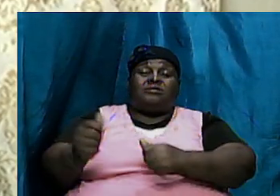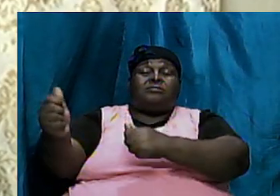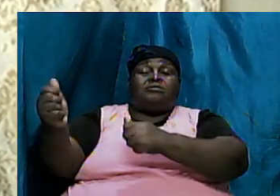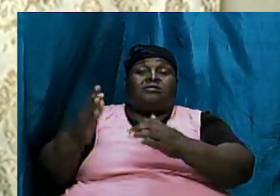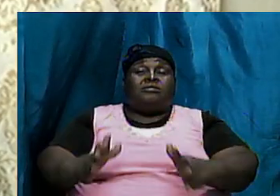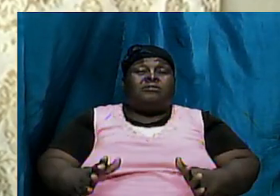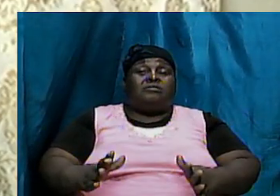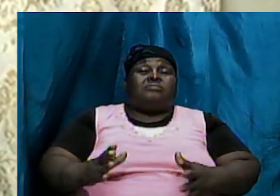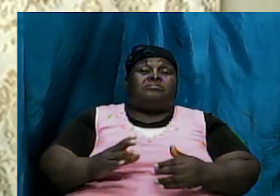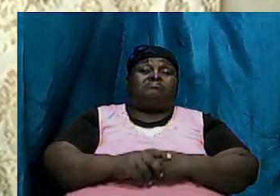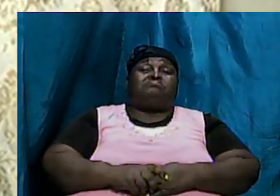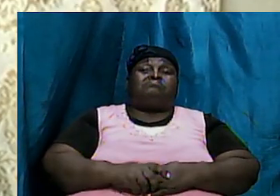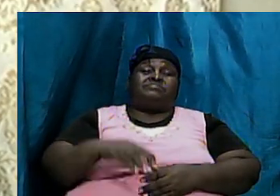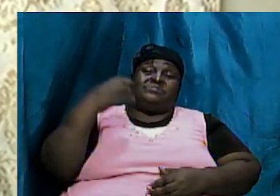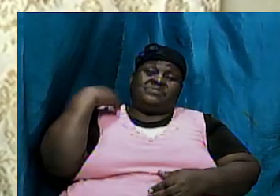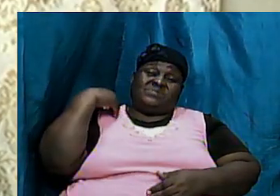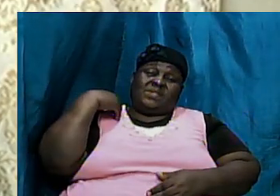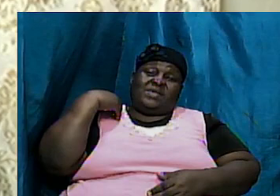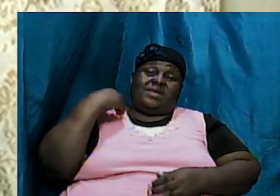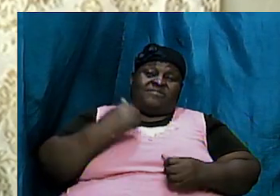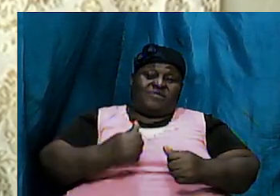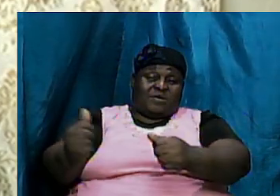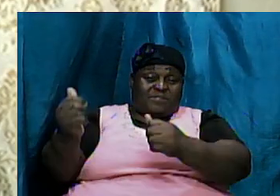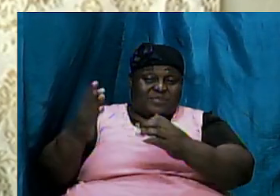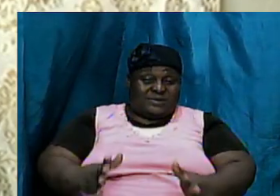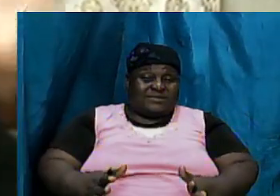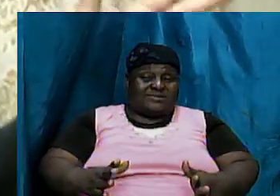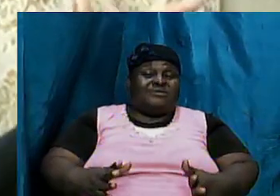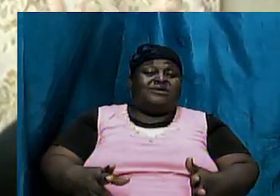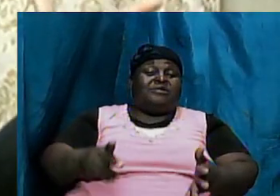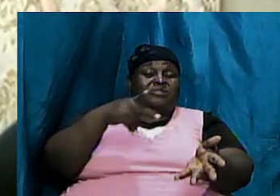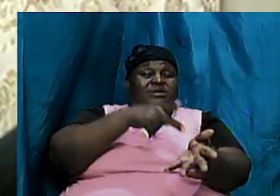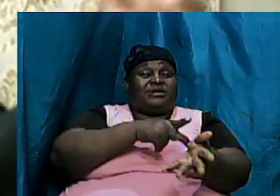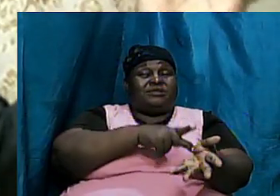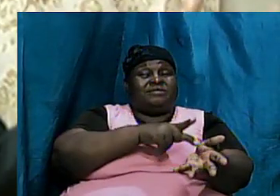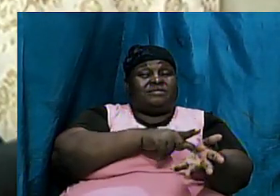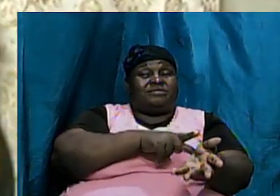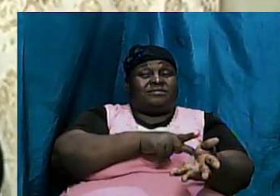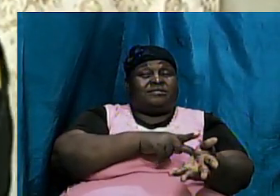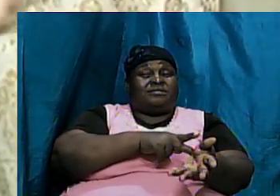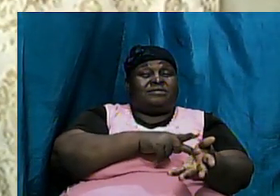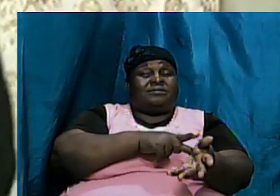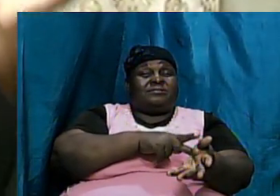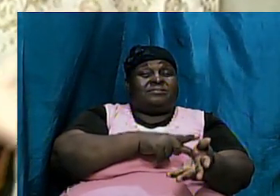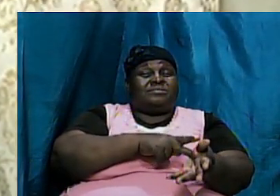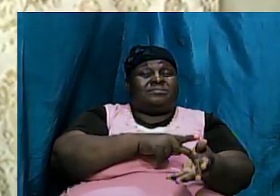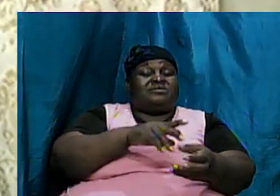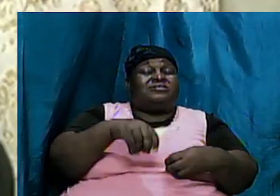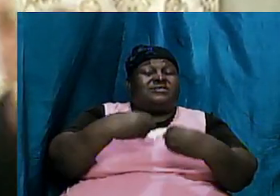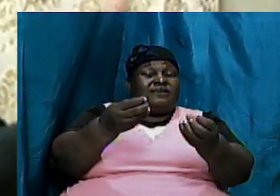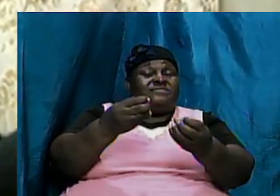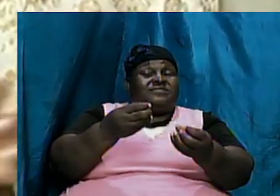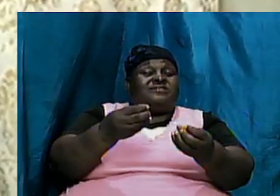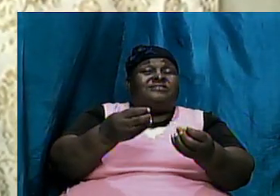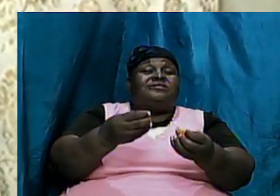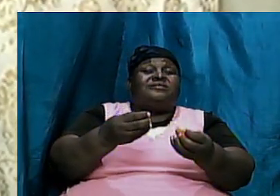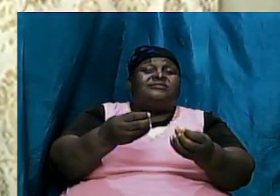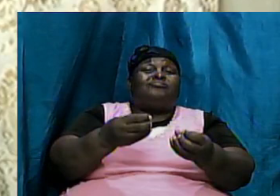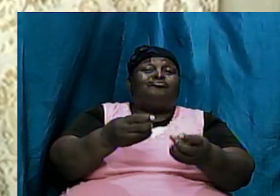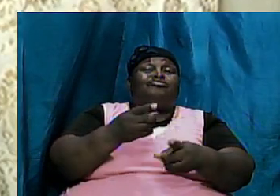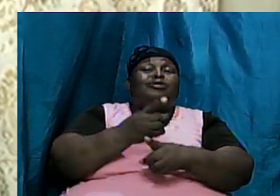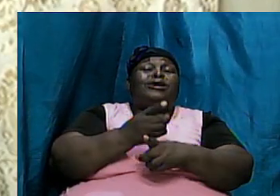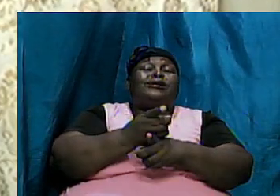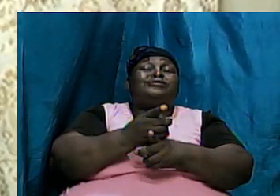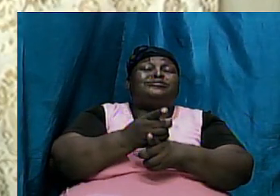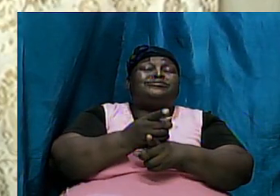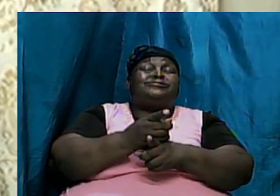peter and i call him chief because he was given the keys to open up the gates to allow the gentiles and the jews and whoever he was the